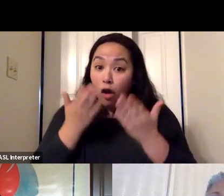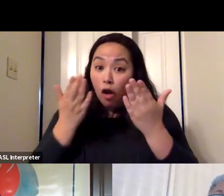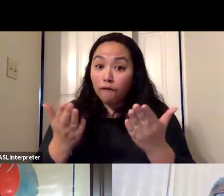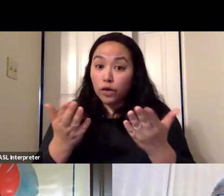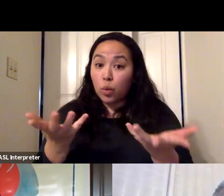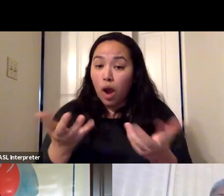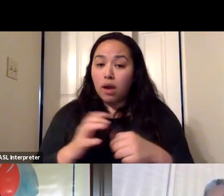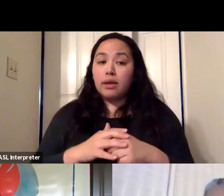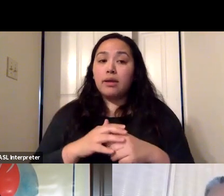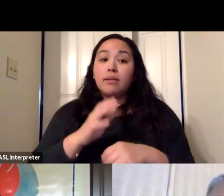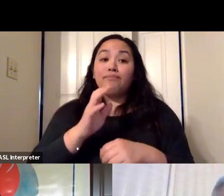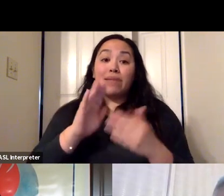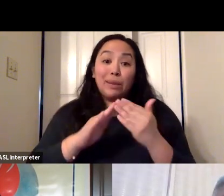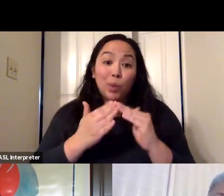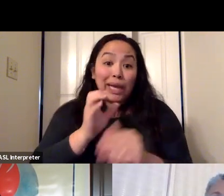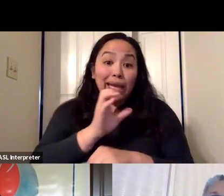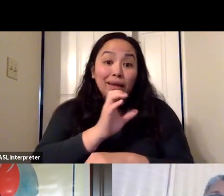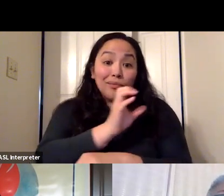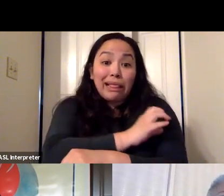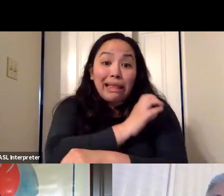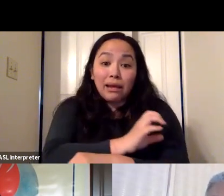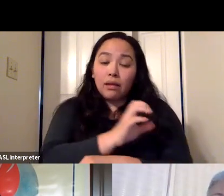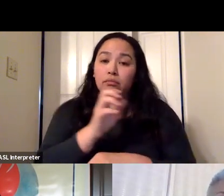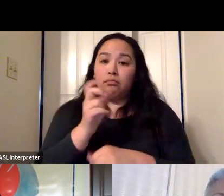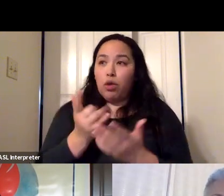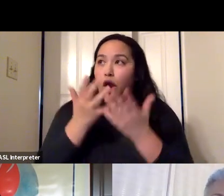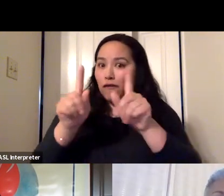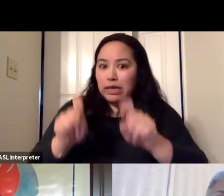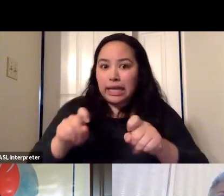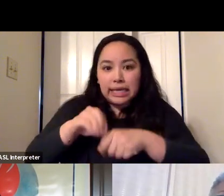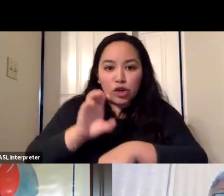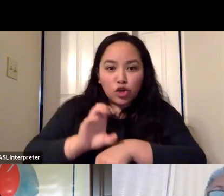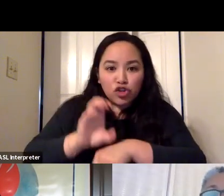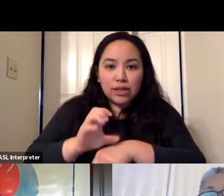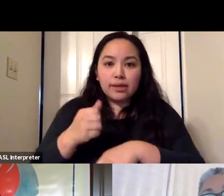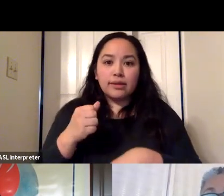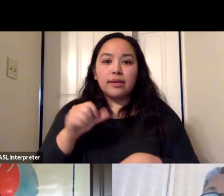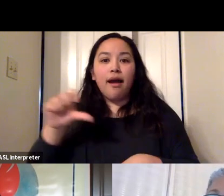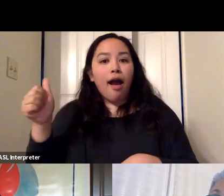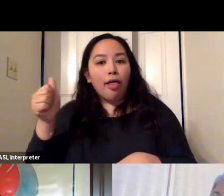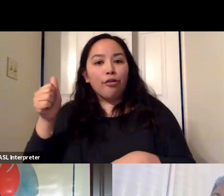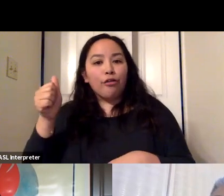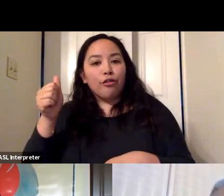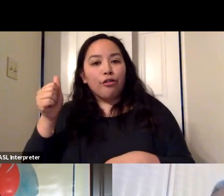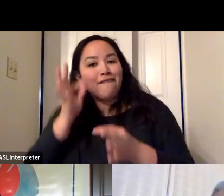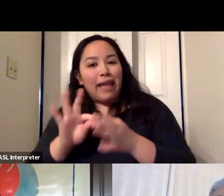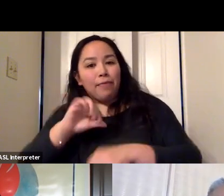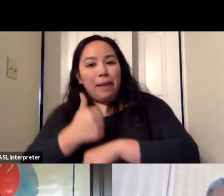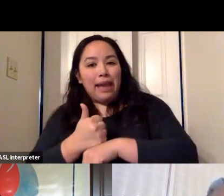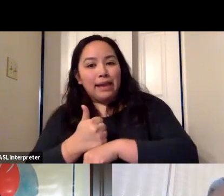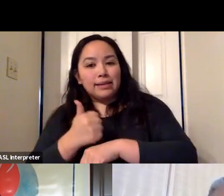clinic, like a church that they attend, like another faith based organization that they attend, or other community